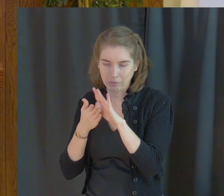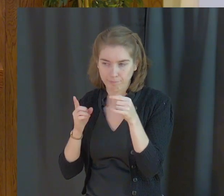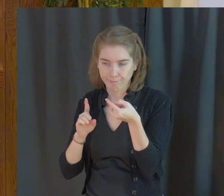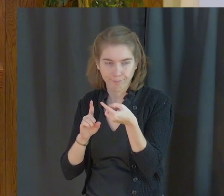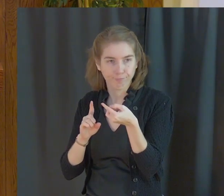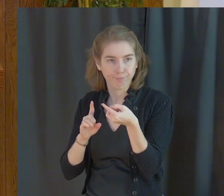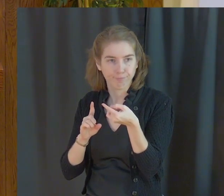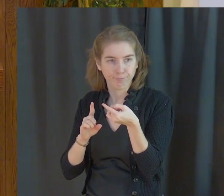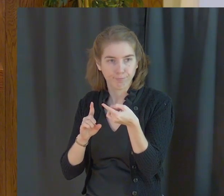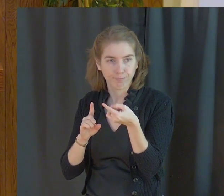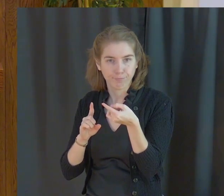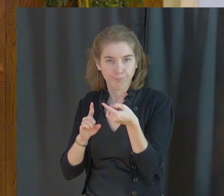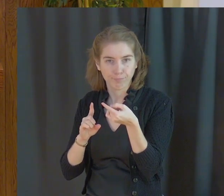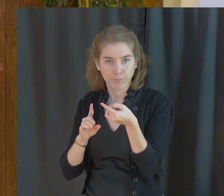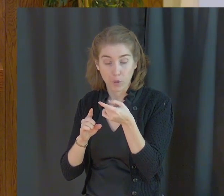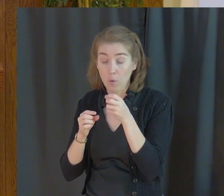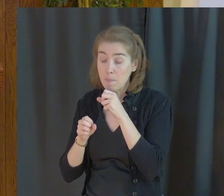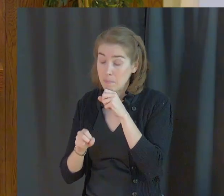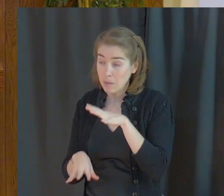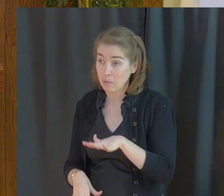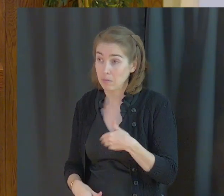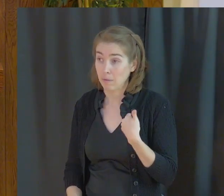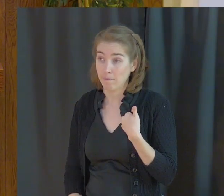sake. There are blessings.